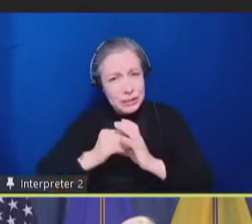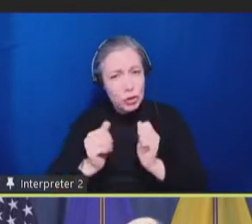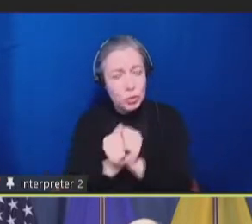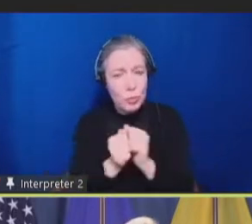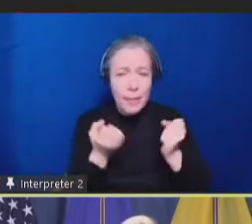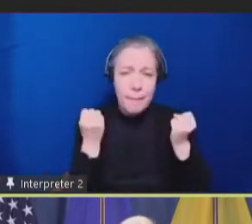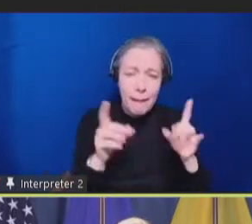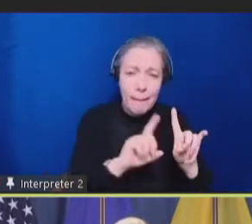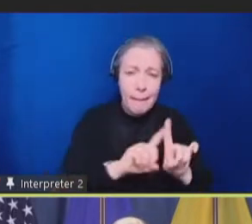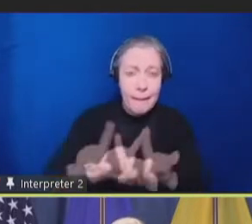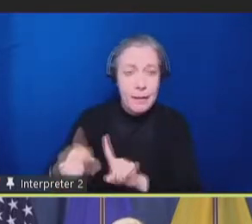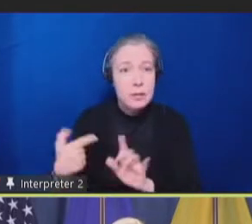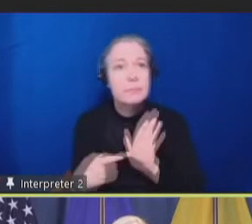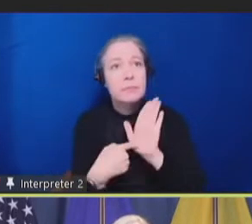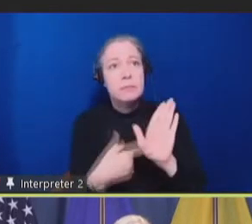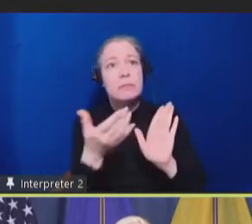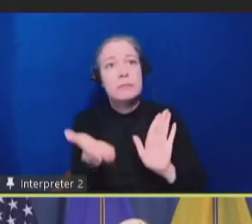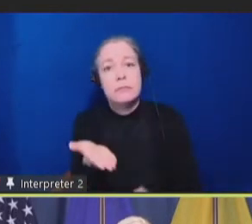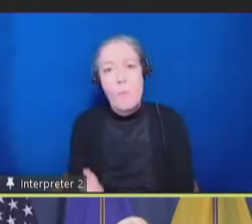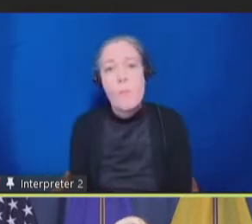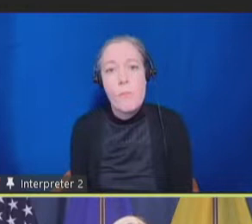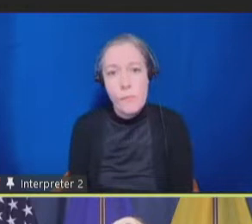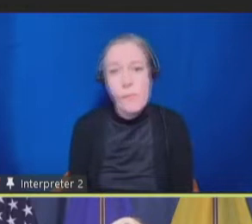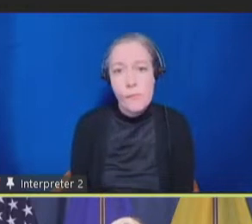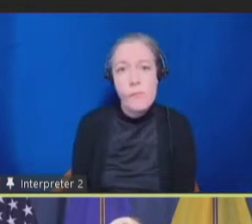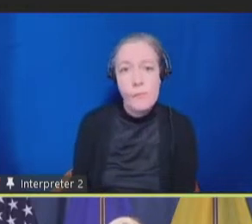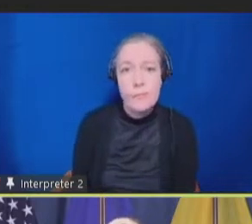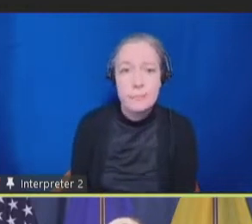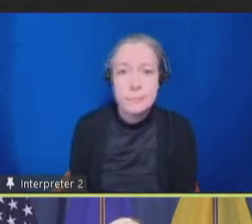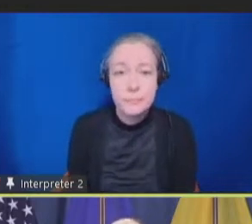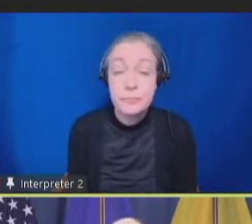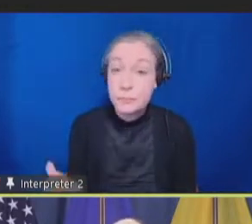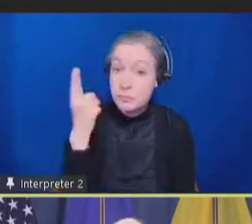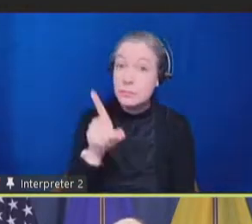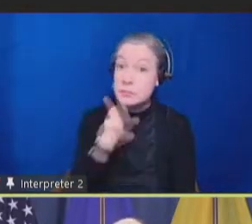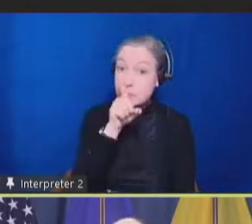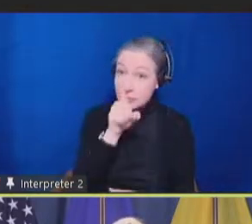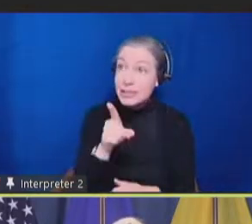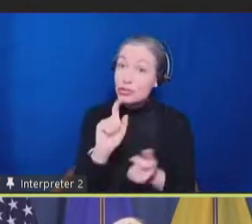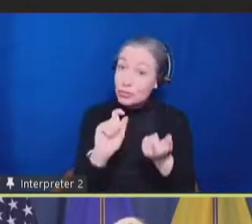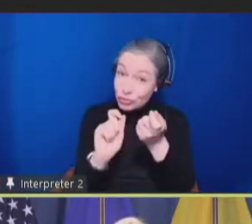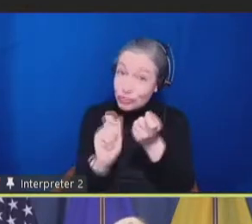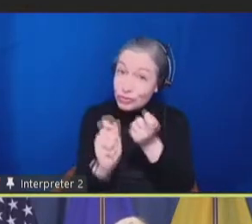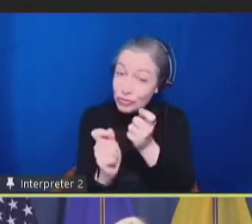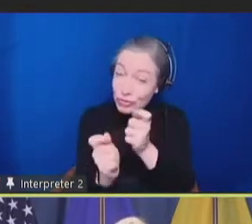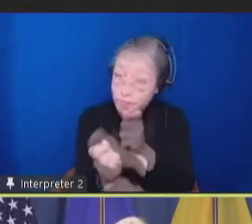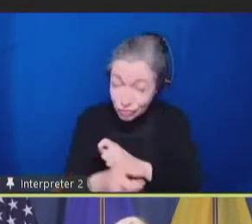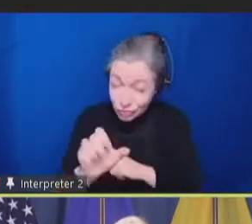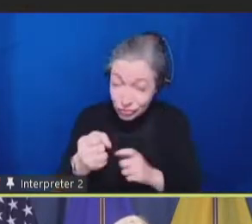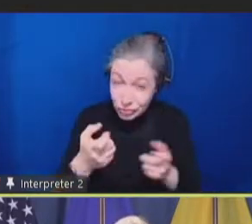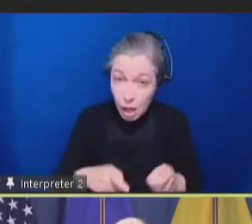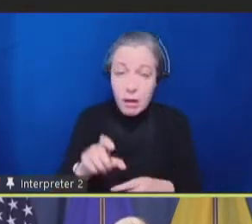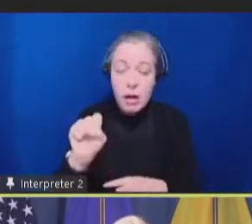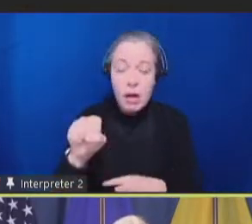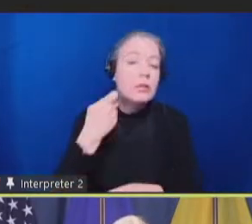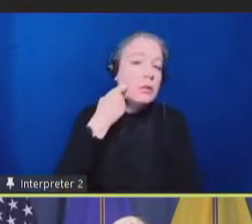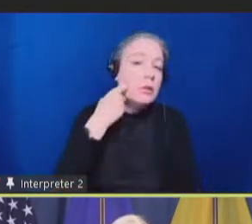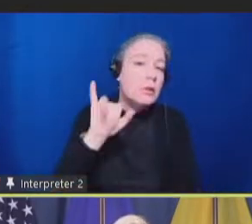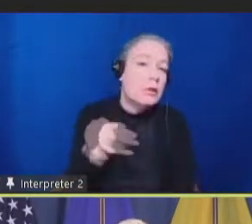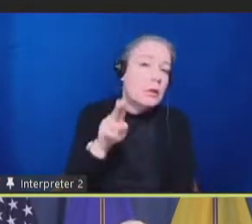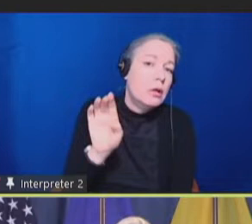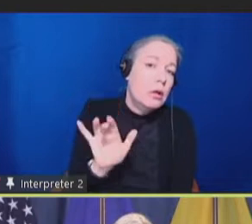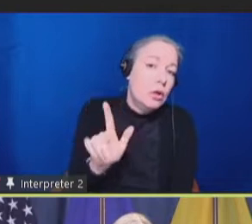That's just what I'm showing on this slide. But there is some change. So, in July of